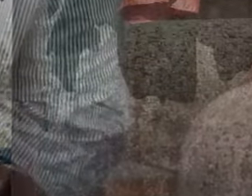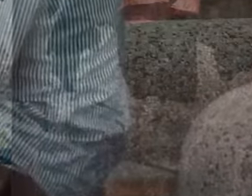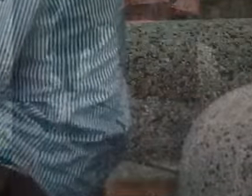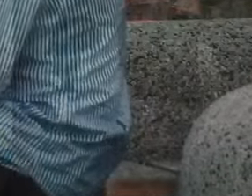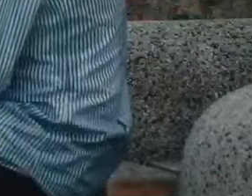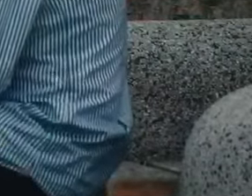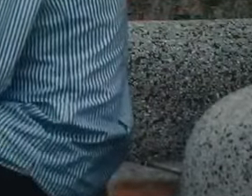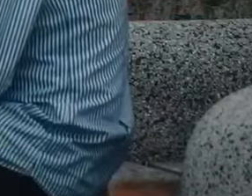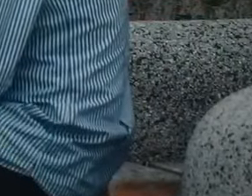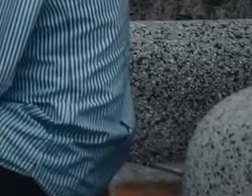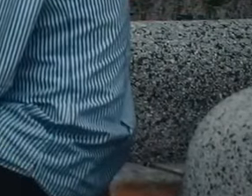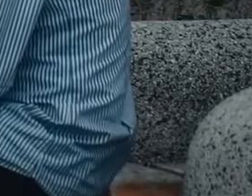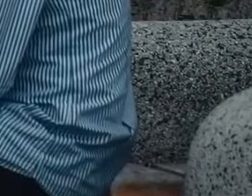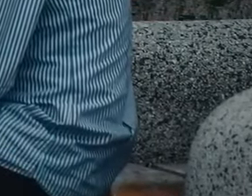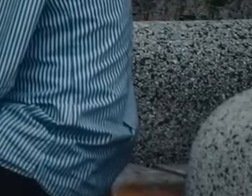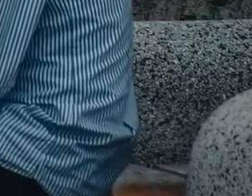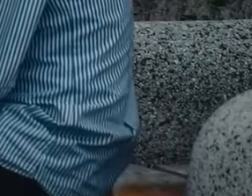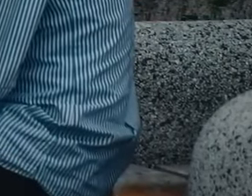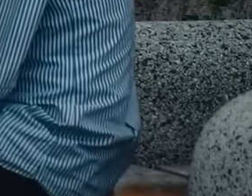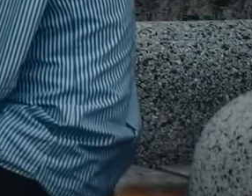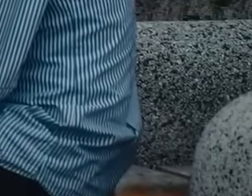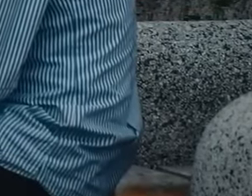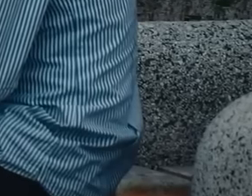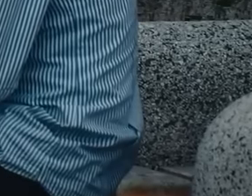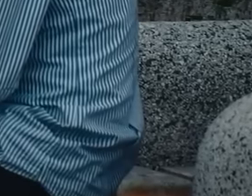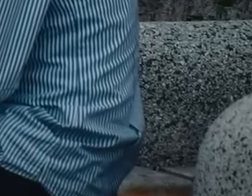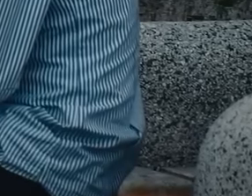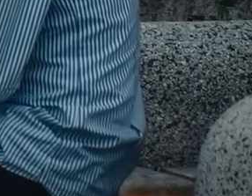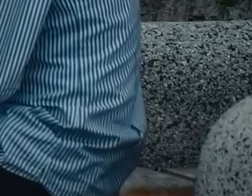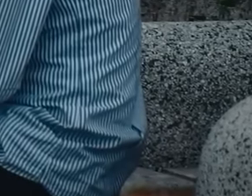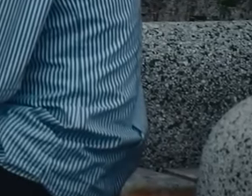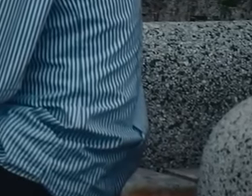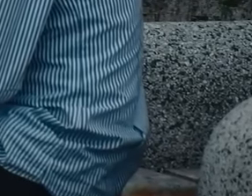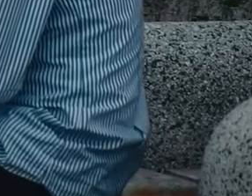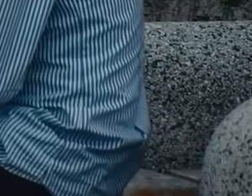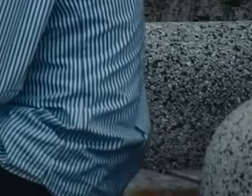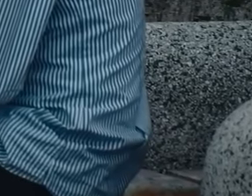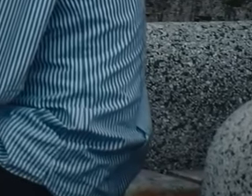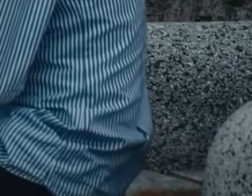Sikat ng umaga